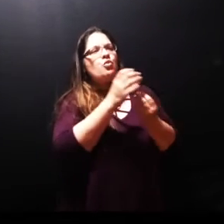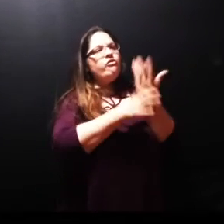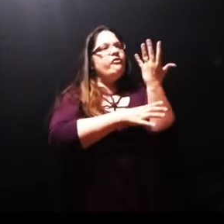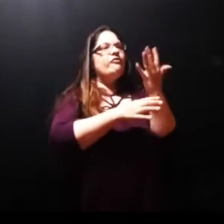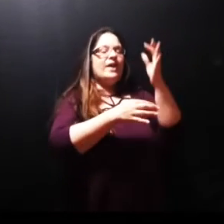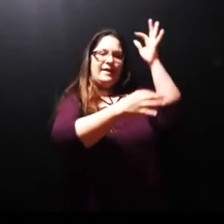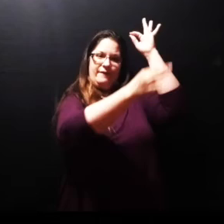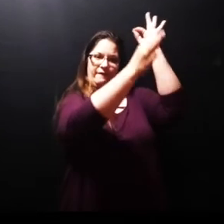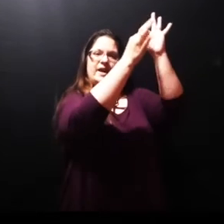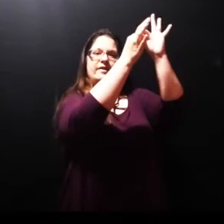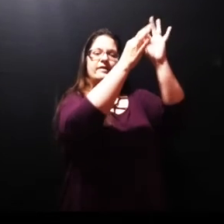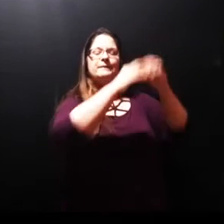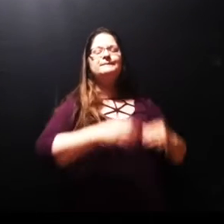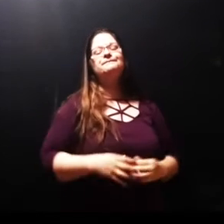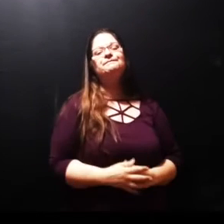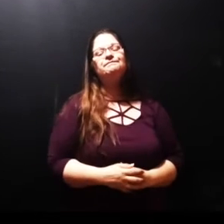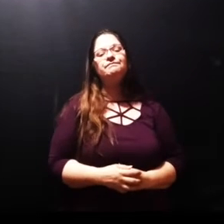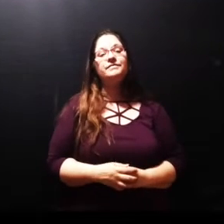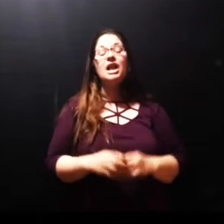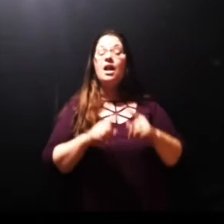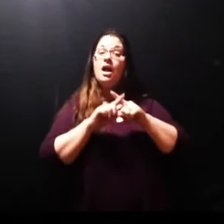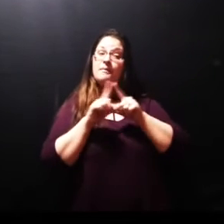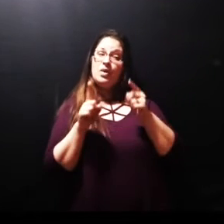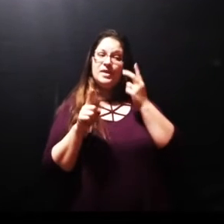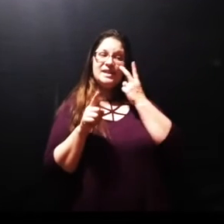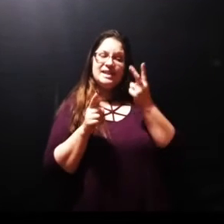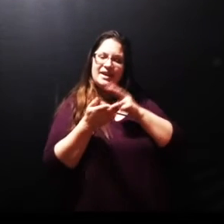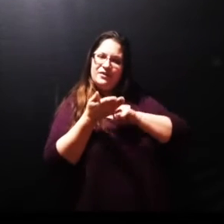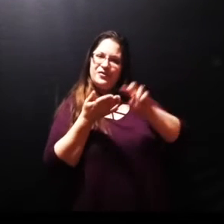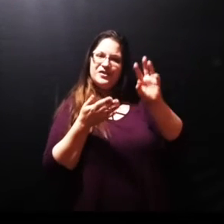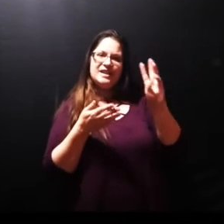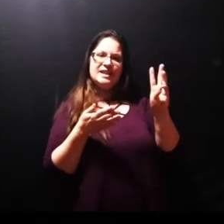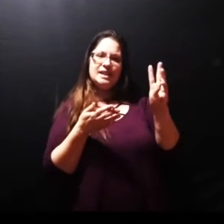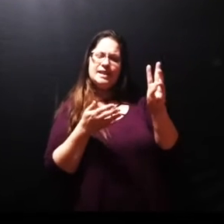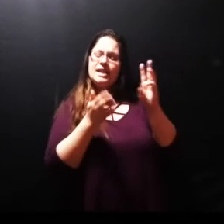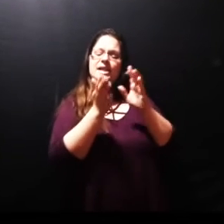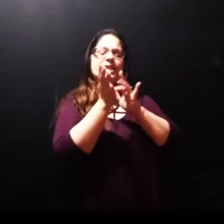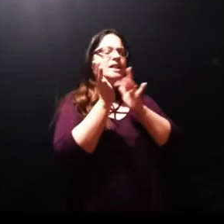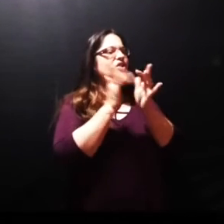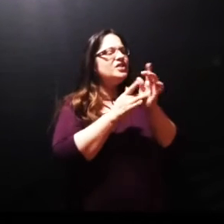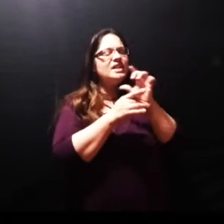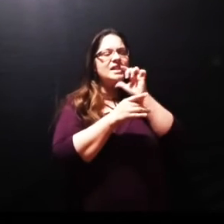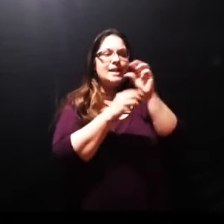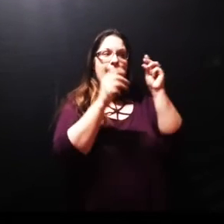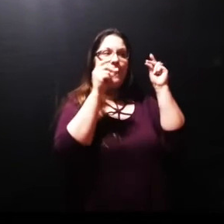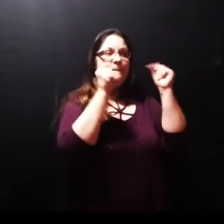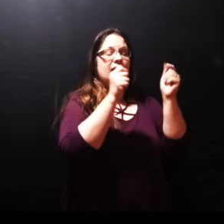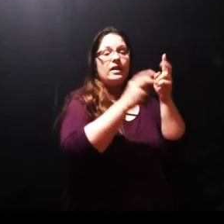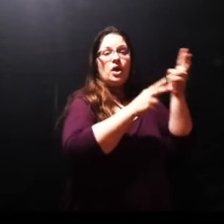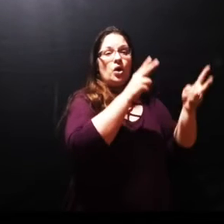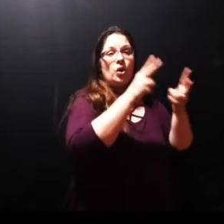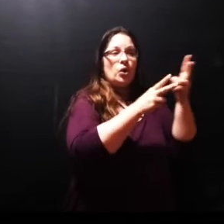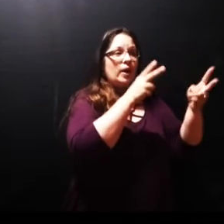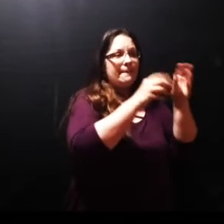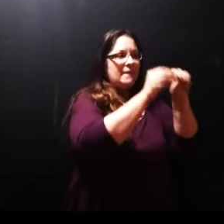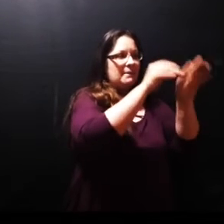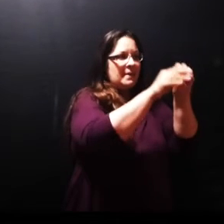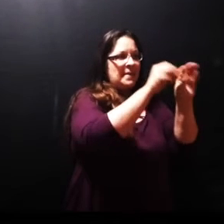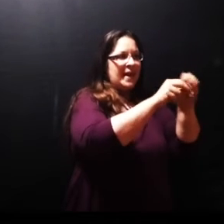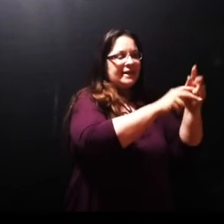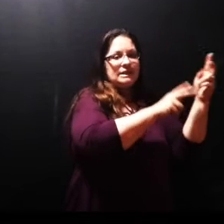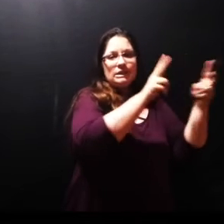but with verse 6 Jesus doesn't immediately pack up and make the trip with his disciples to Bethany